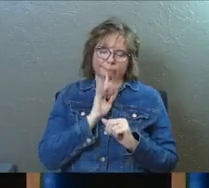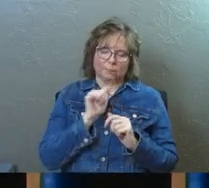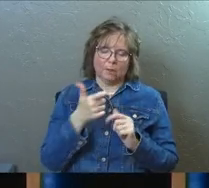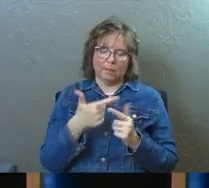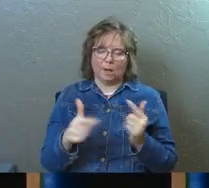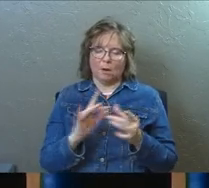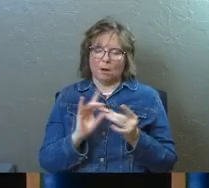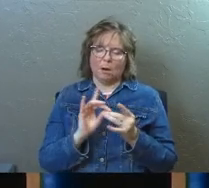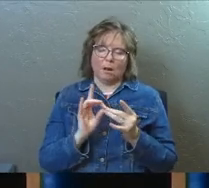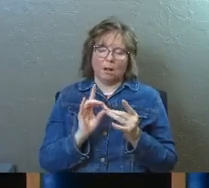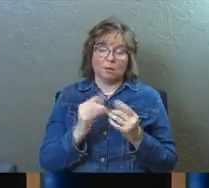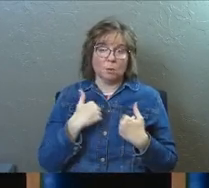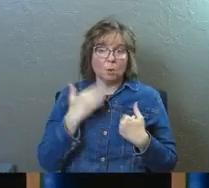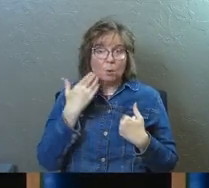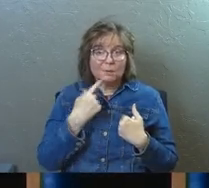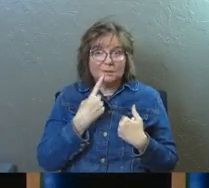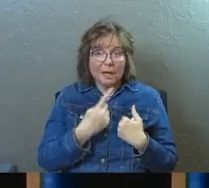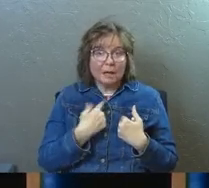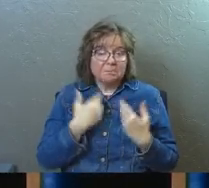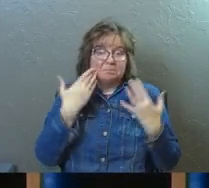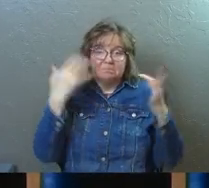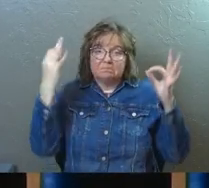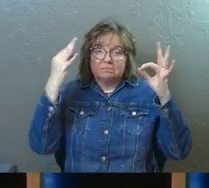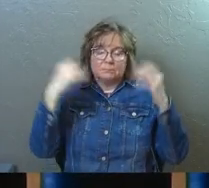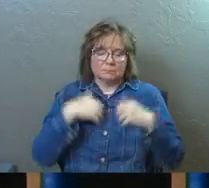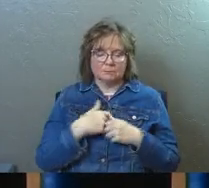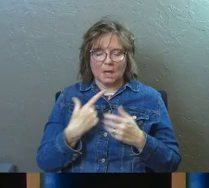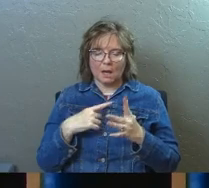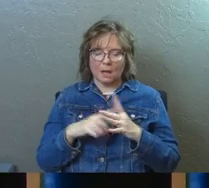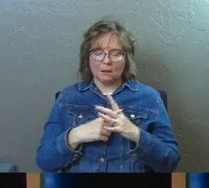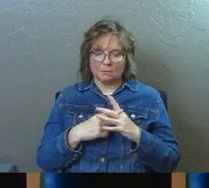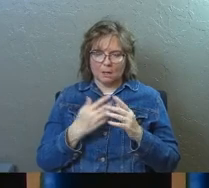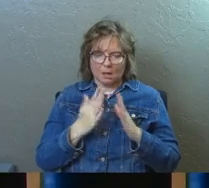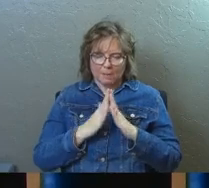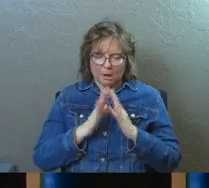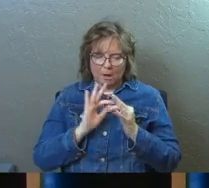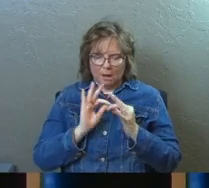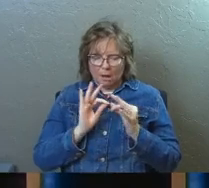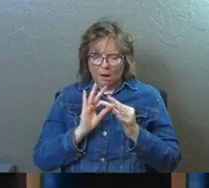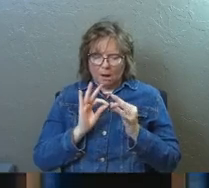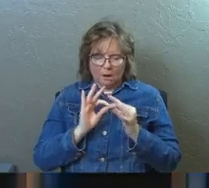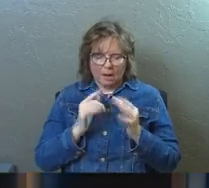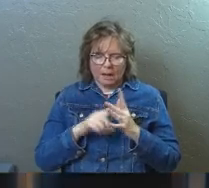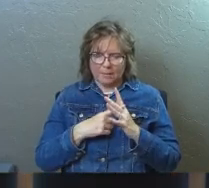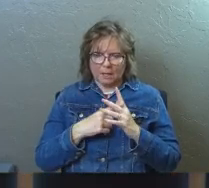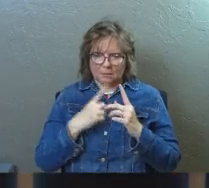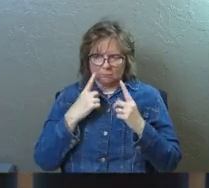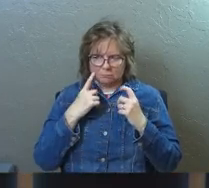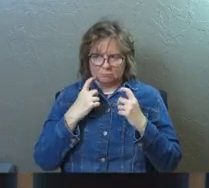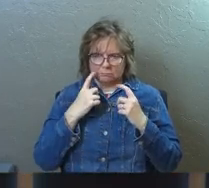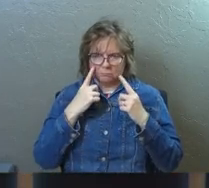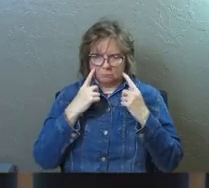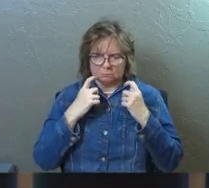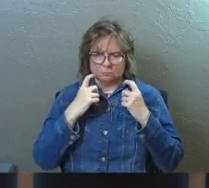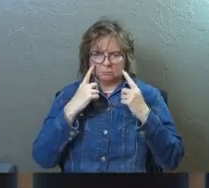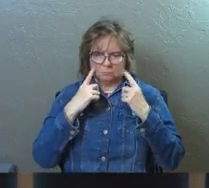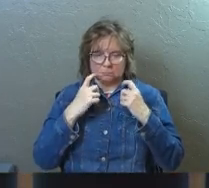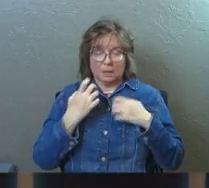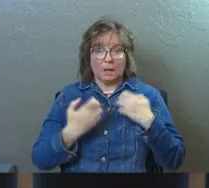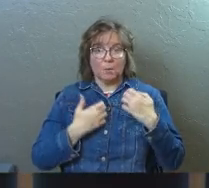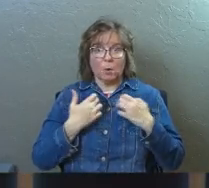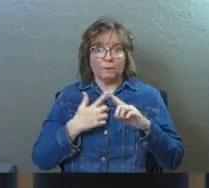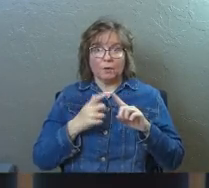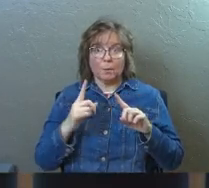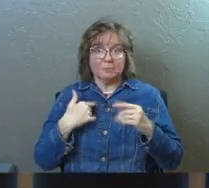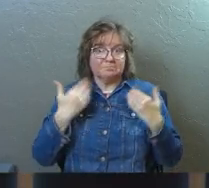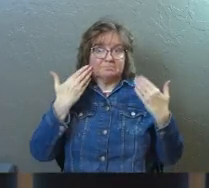And as I did, I began to weep. And all this emotion came out of nowhere. And